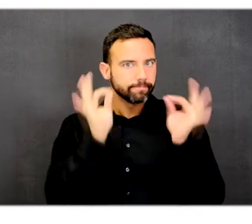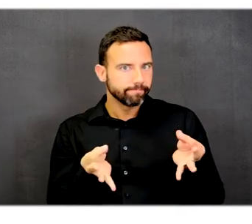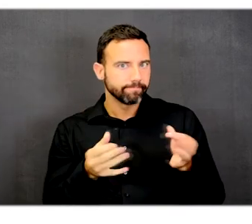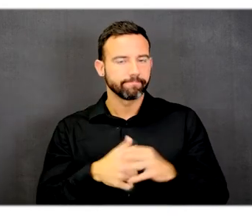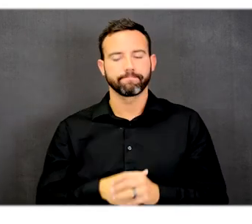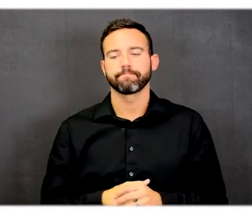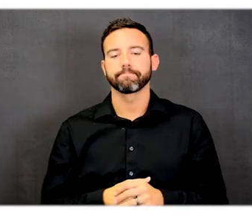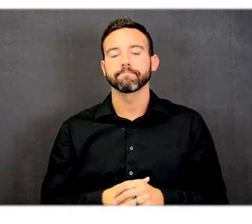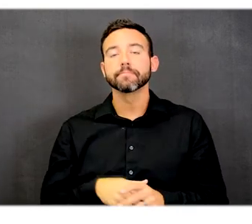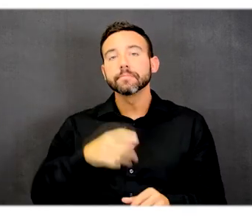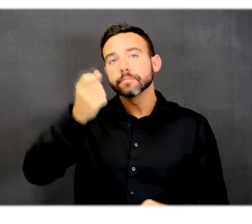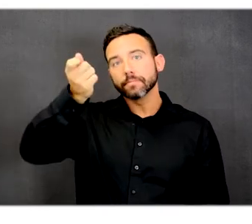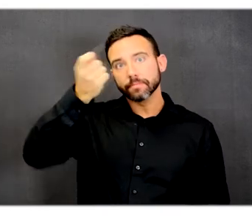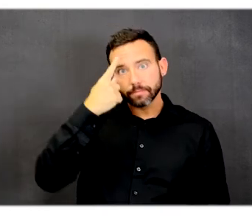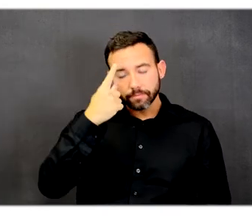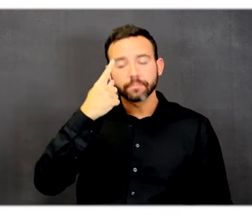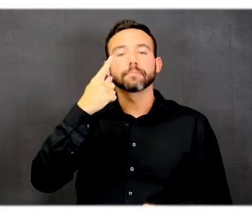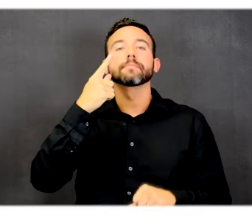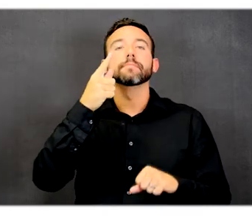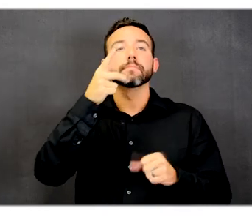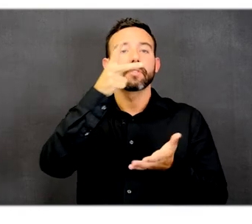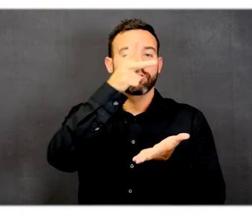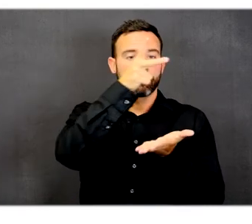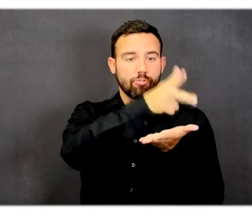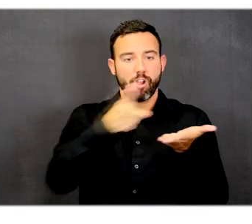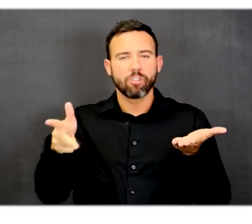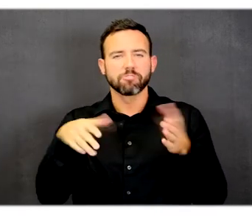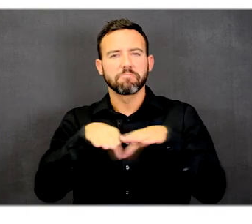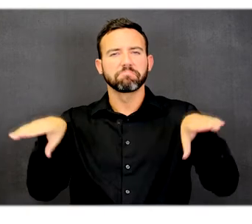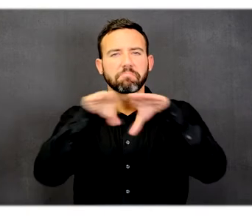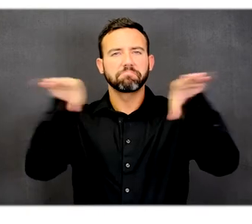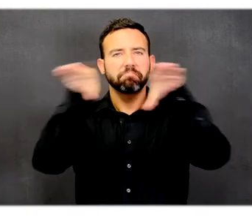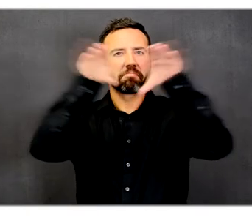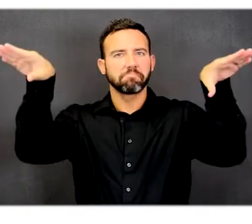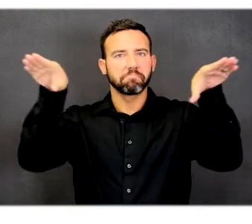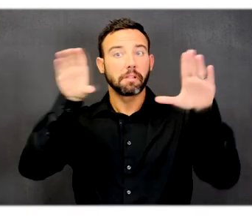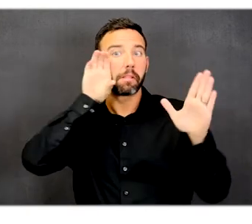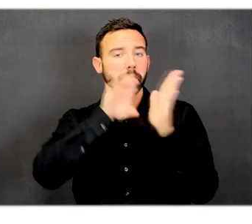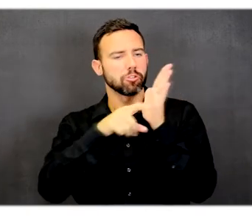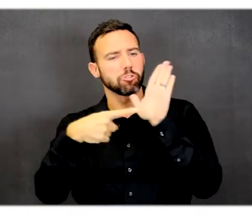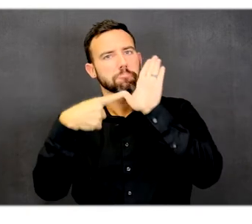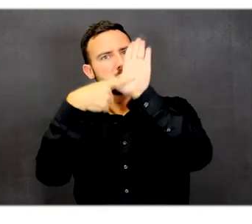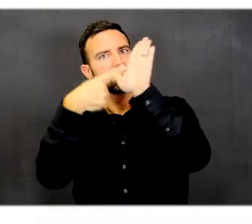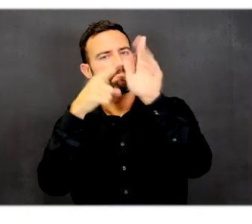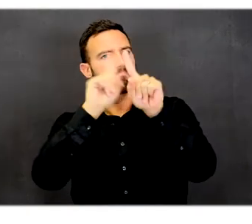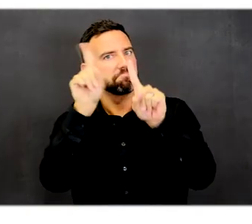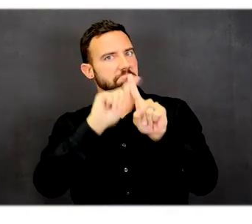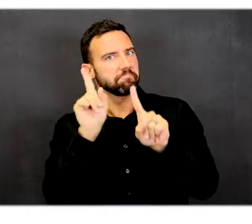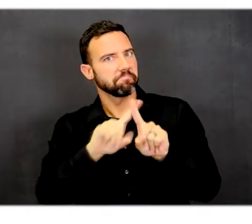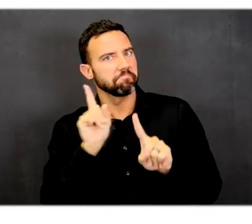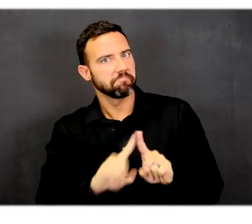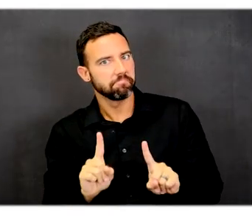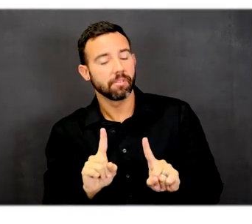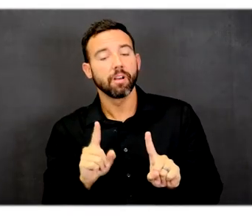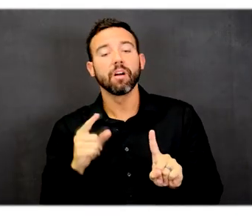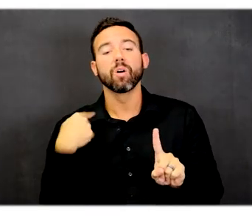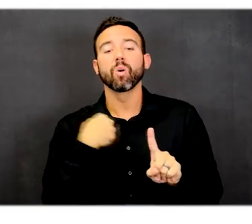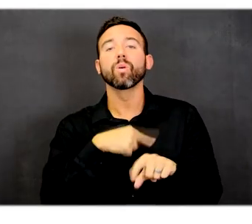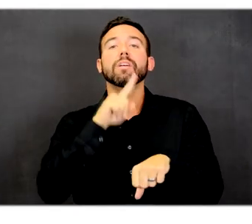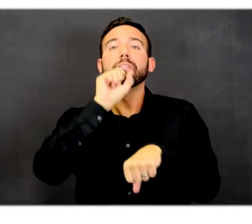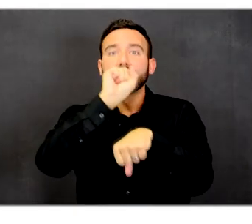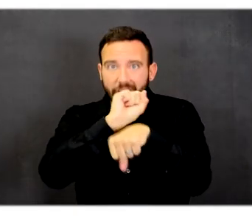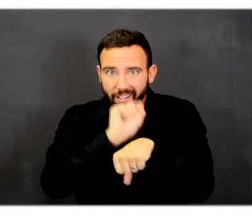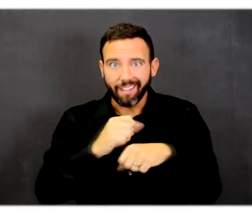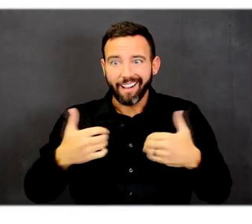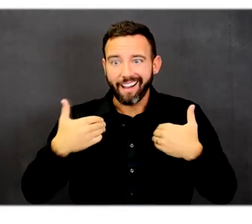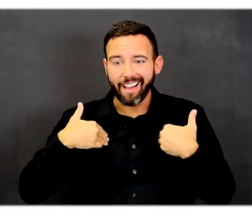Within the parking garage, there are various levels, and this slide shows a series of images images that are not necessarily images we have